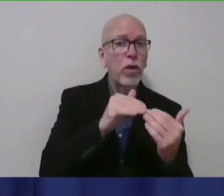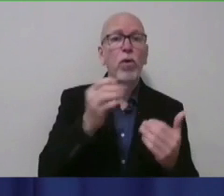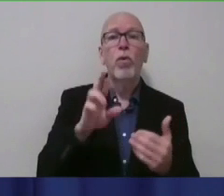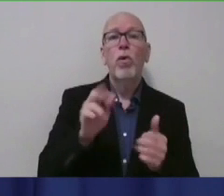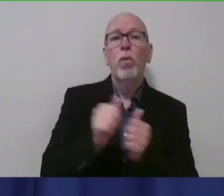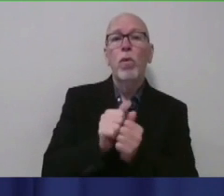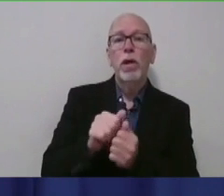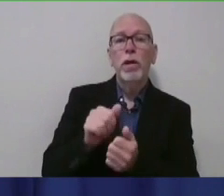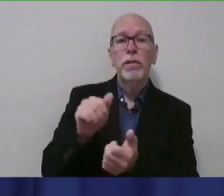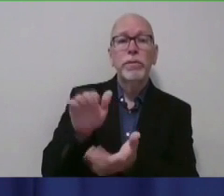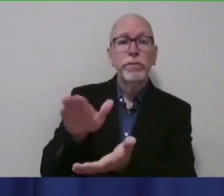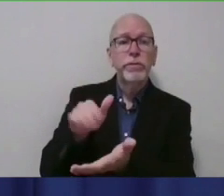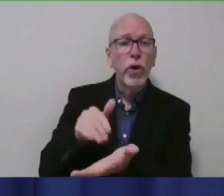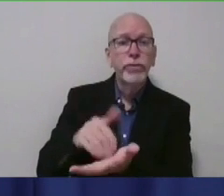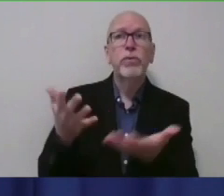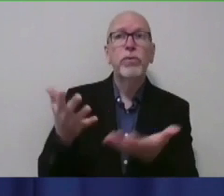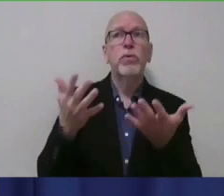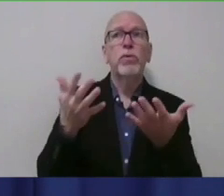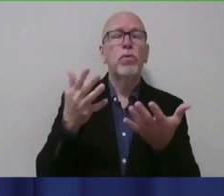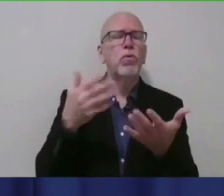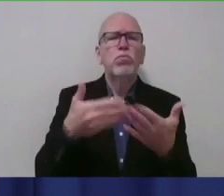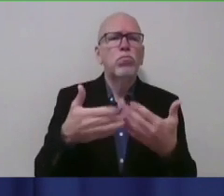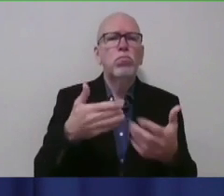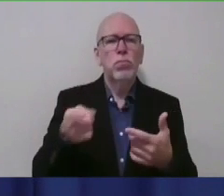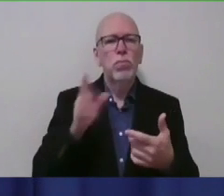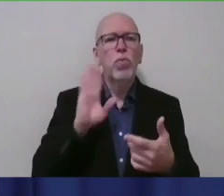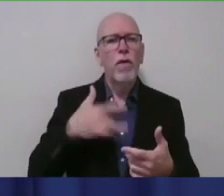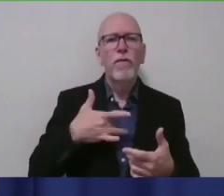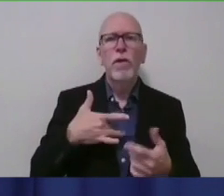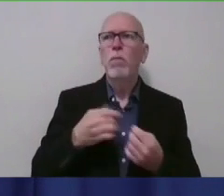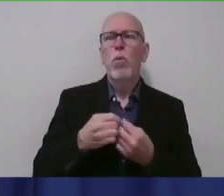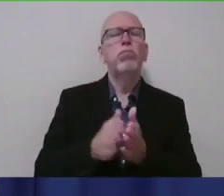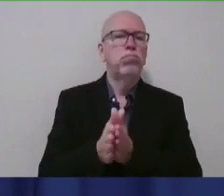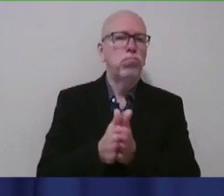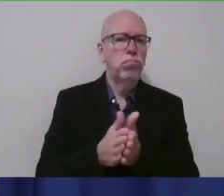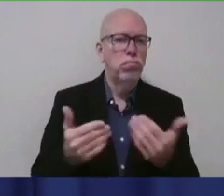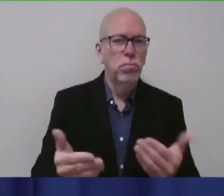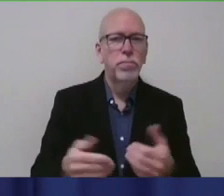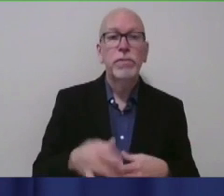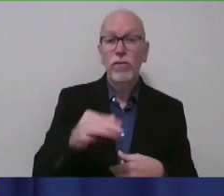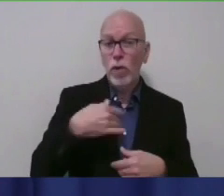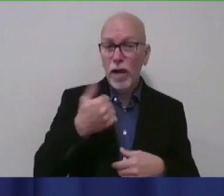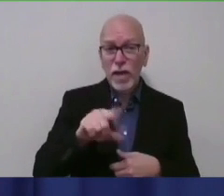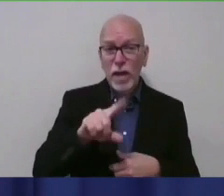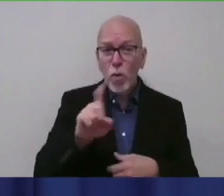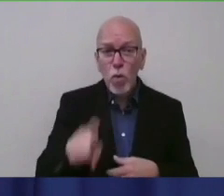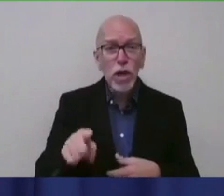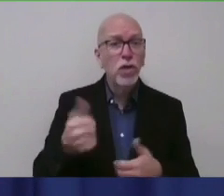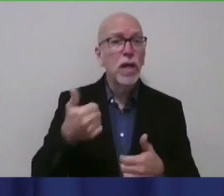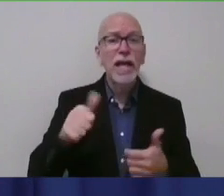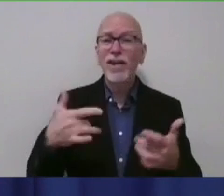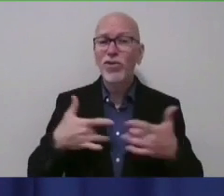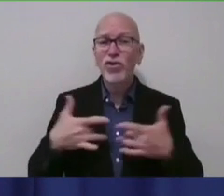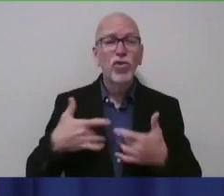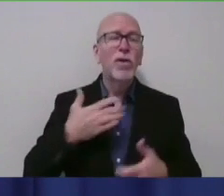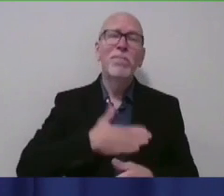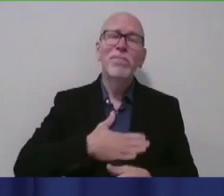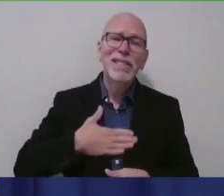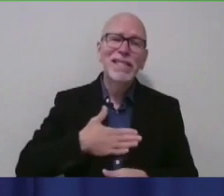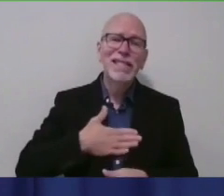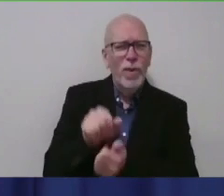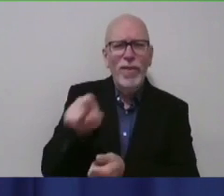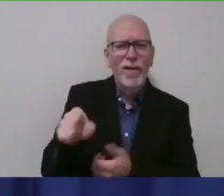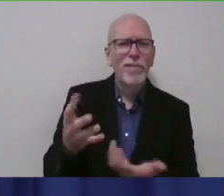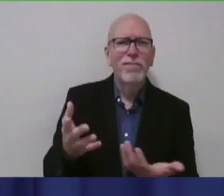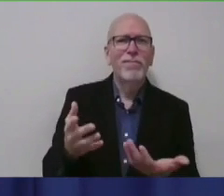primary care provider. So, we do encourage people that if you have questions and you have concerns, please, you know, take the time to talk to